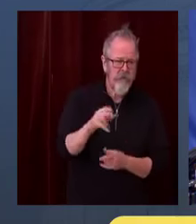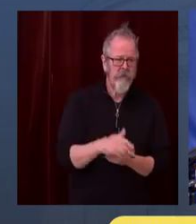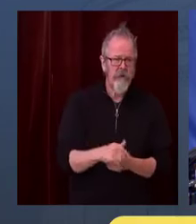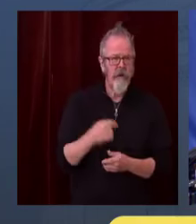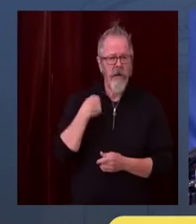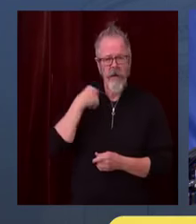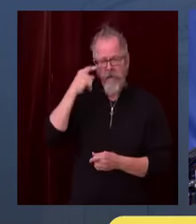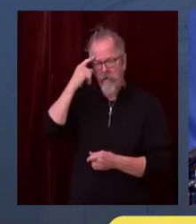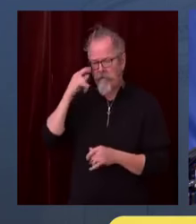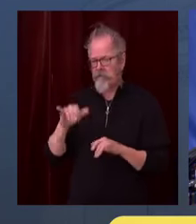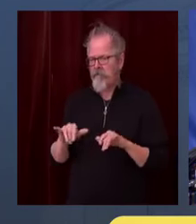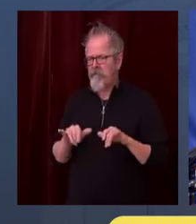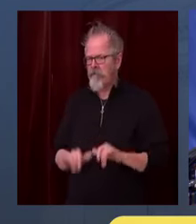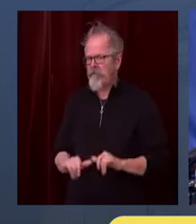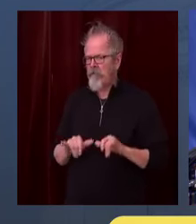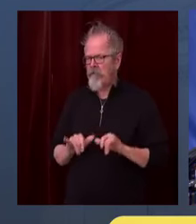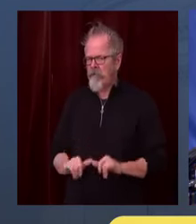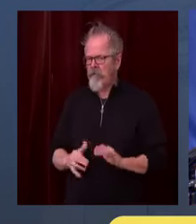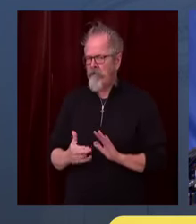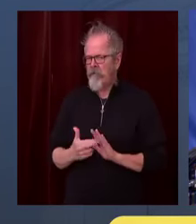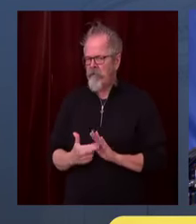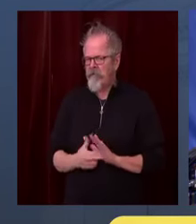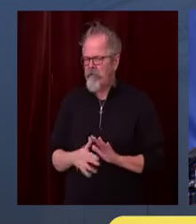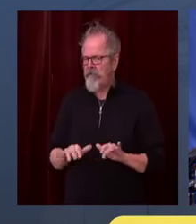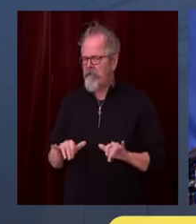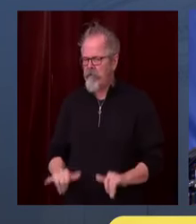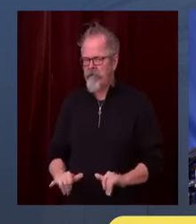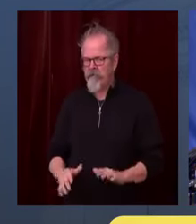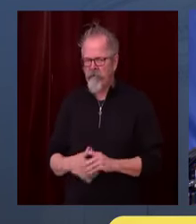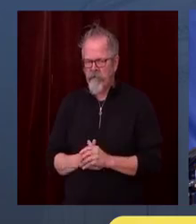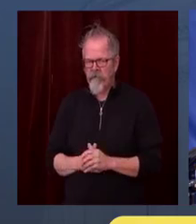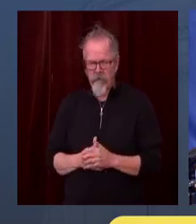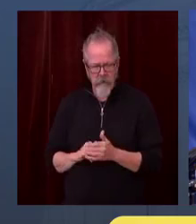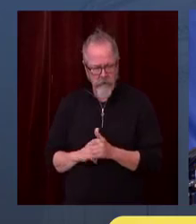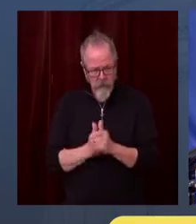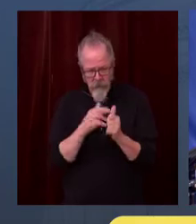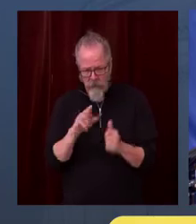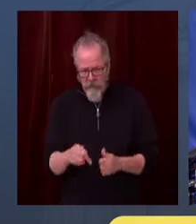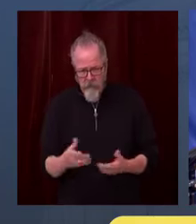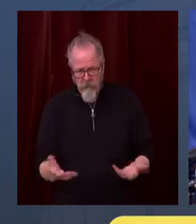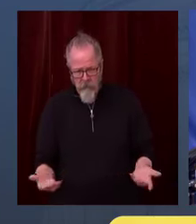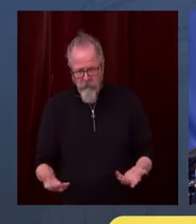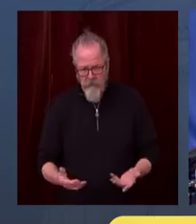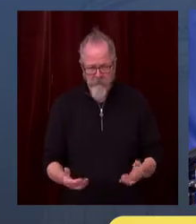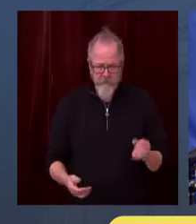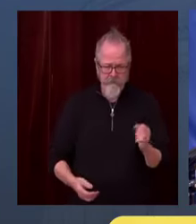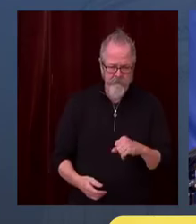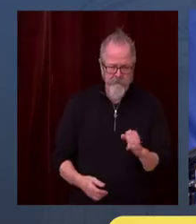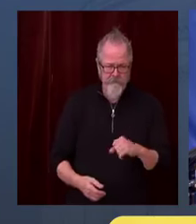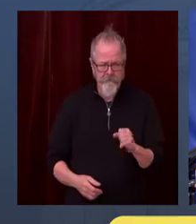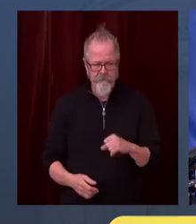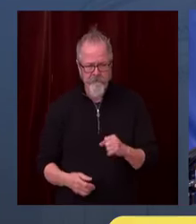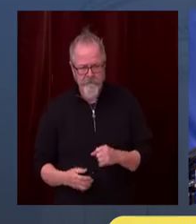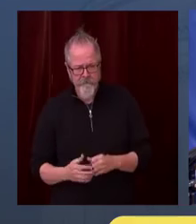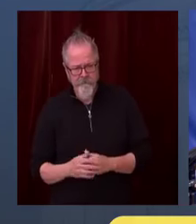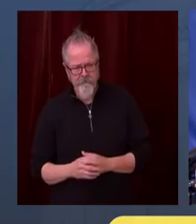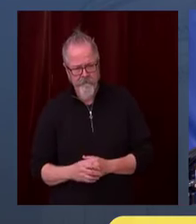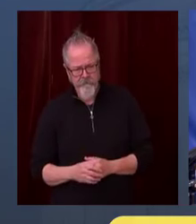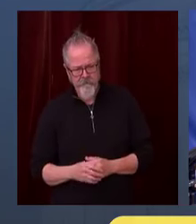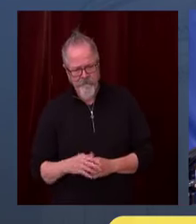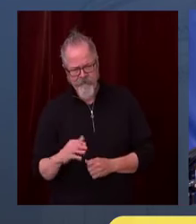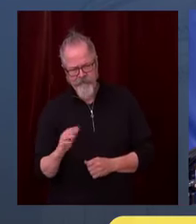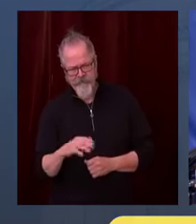David, did you want to ask a follow-up? Yeah. I mean, if you're asking people in their own outdoor